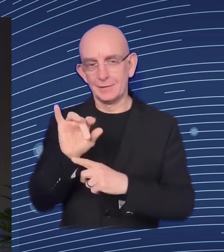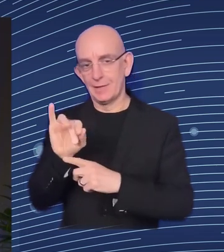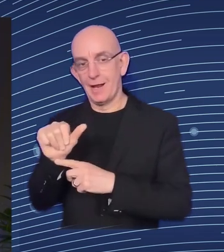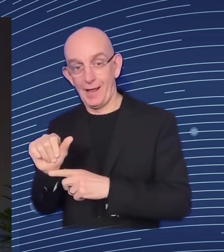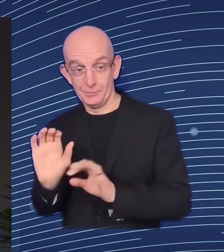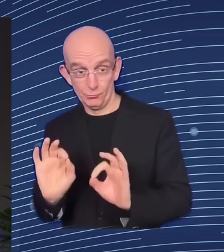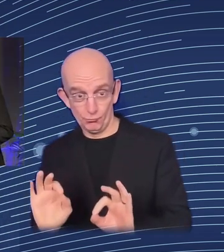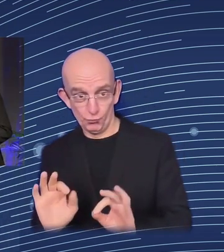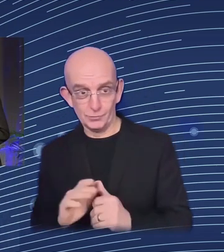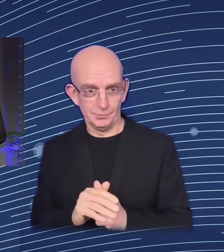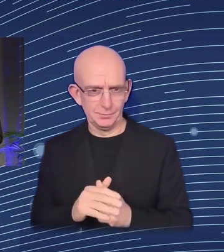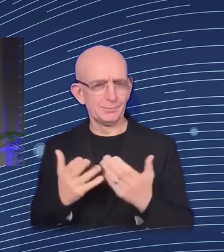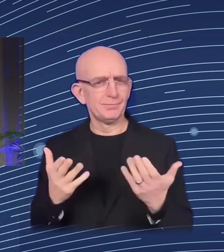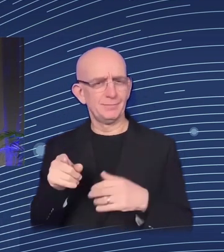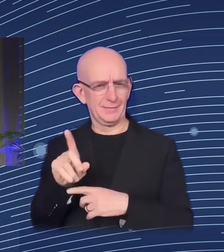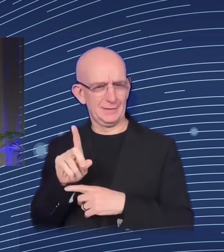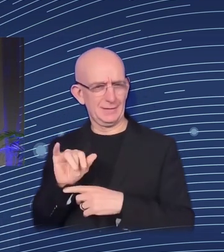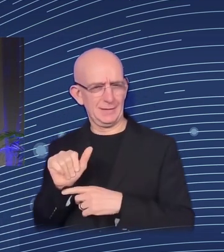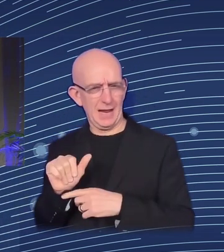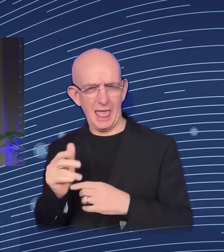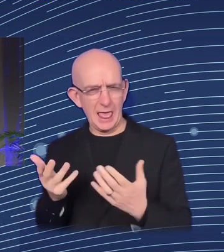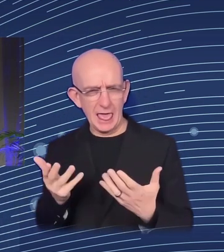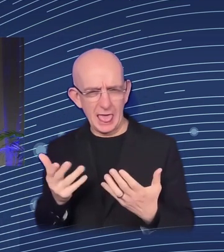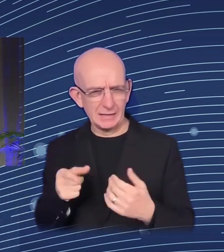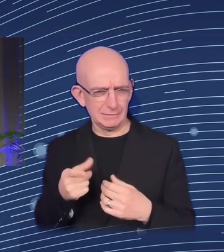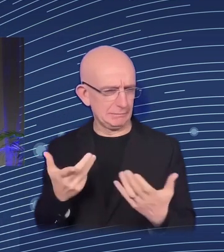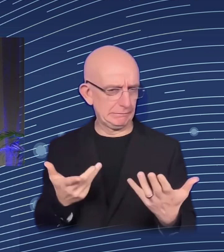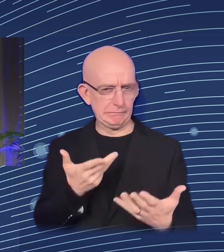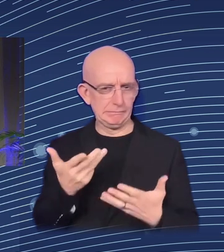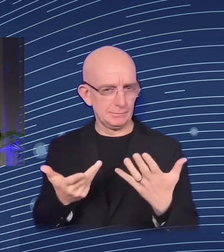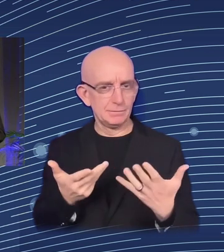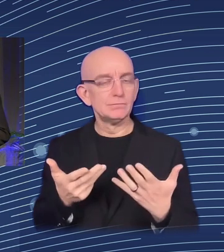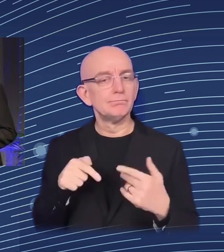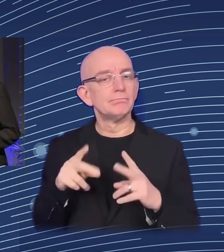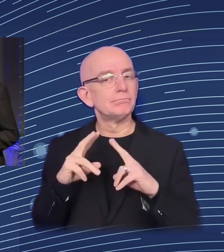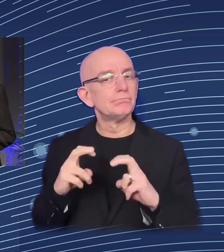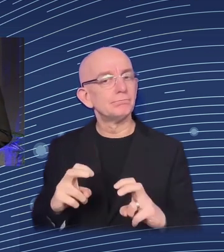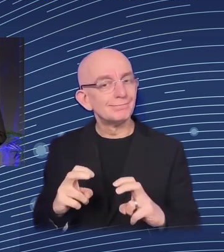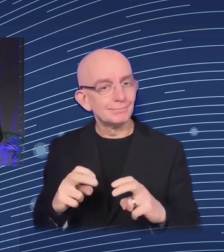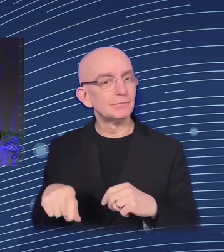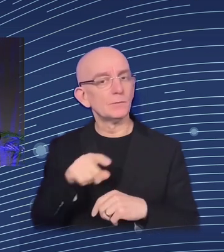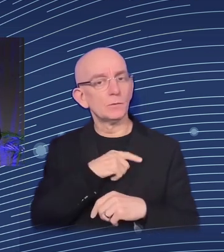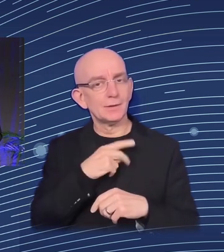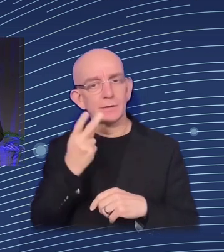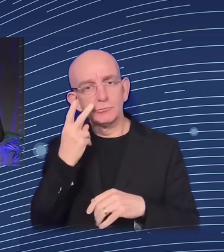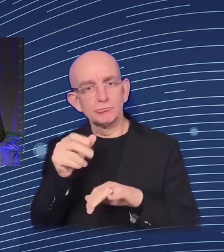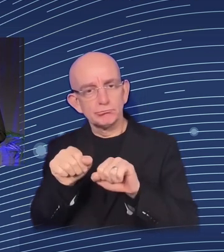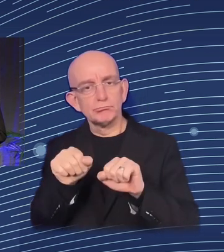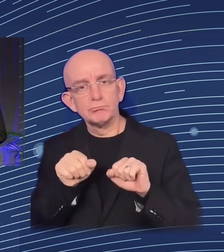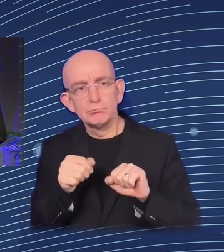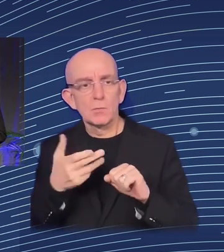with which we look at how certain policy actions impact the income of